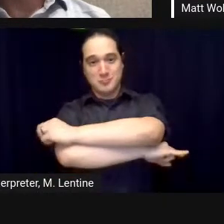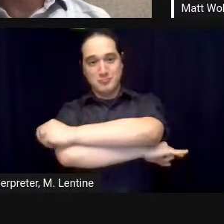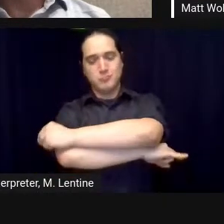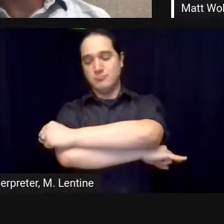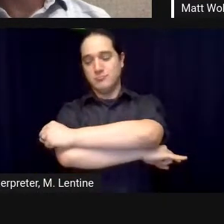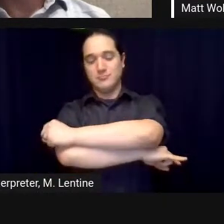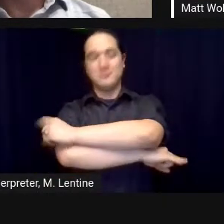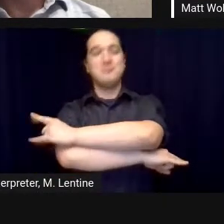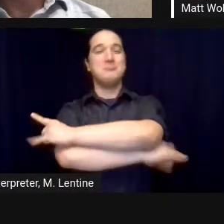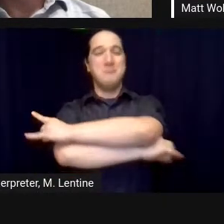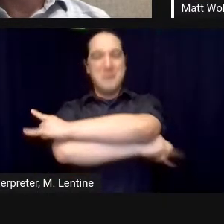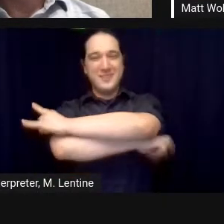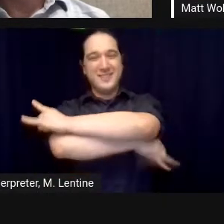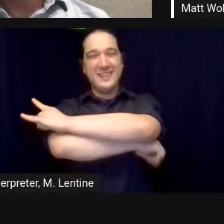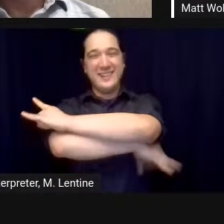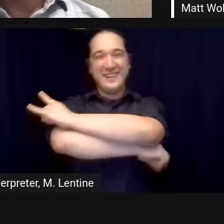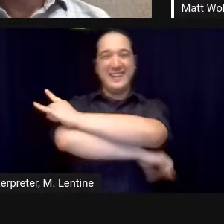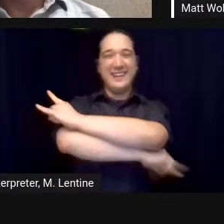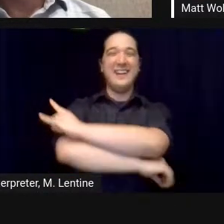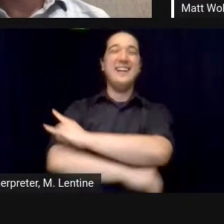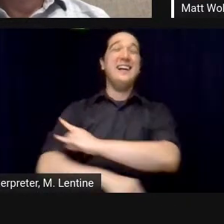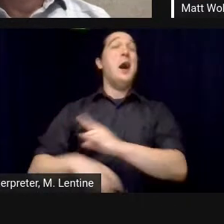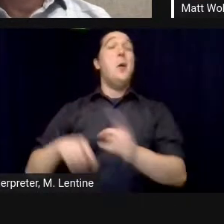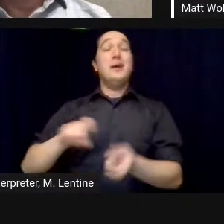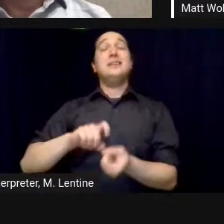to horseshit was a major step upward